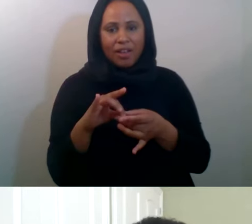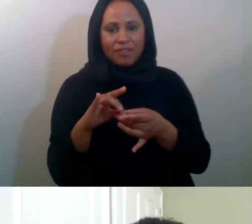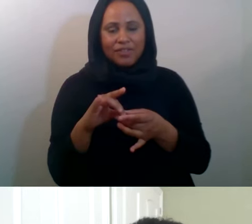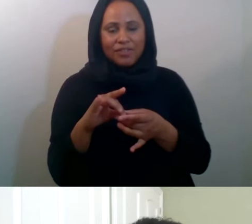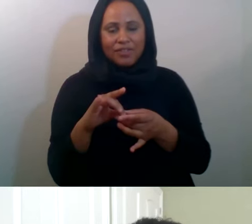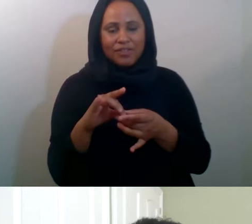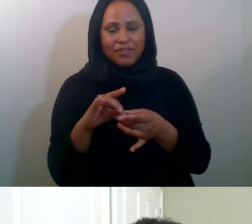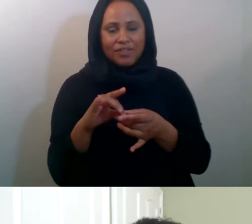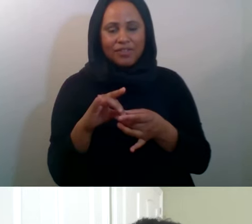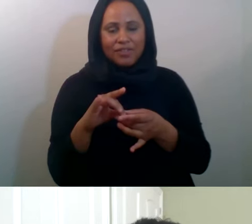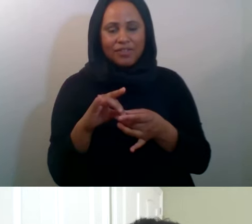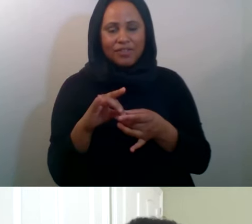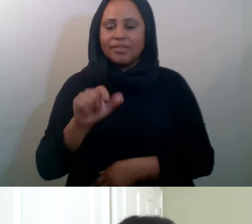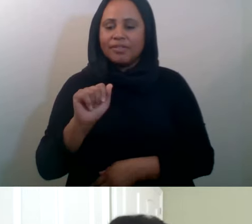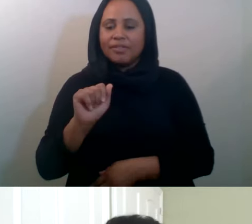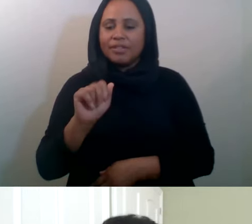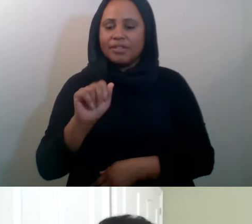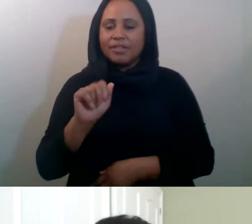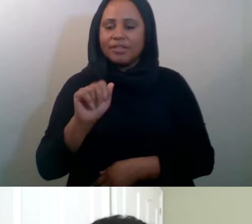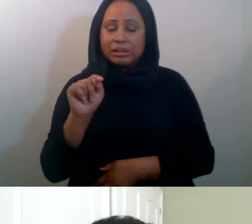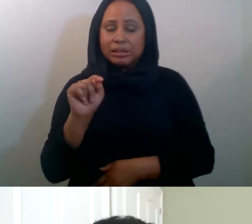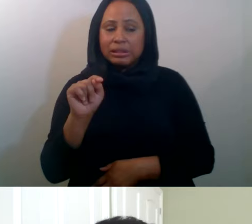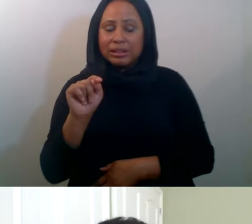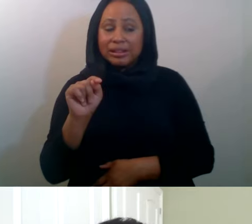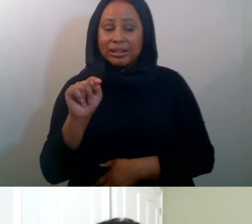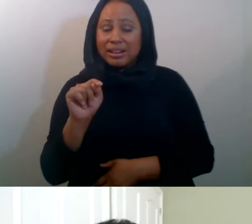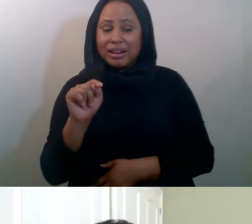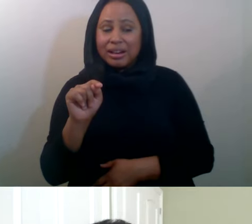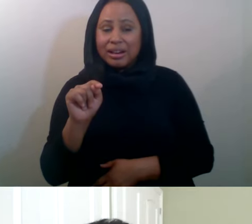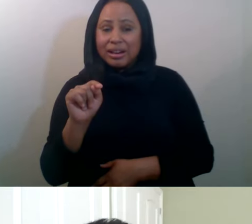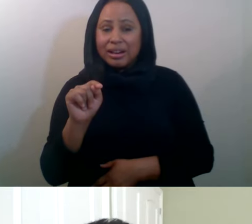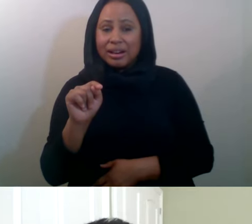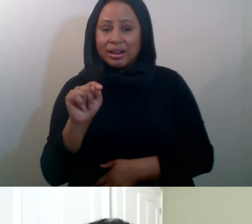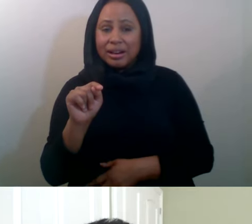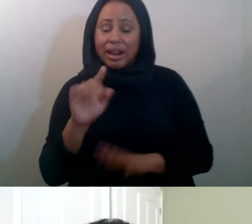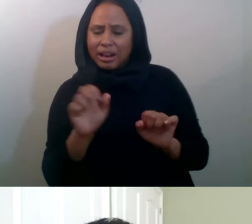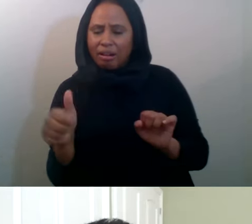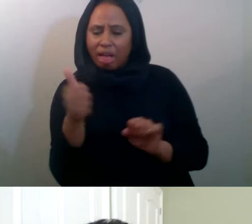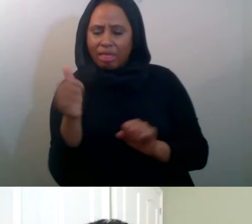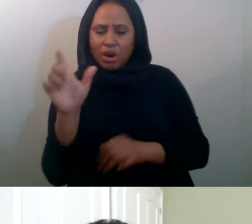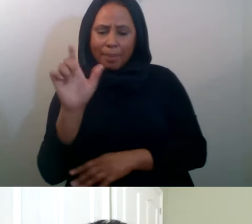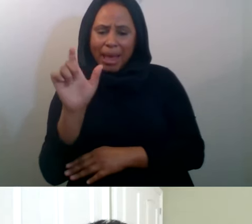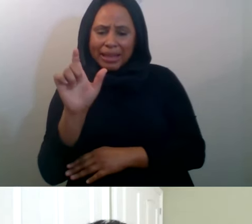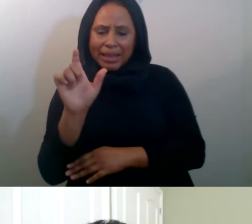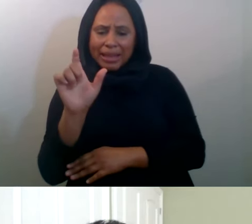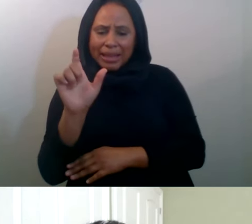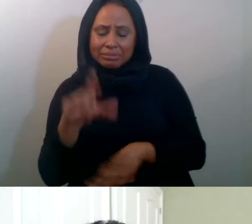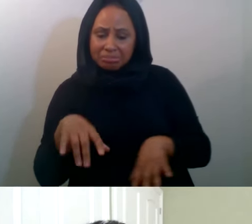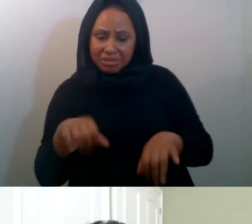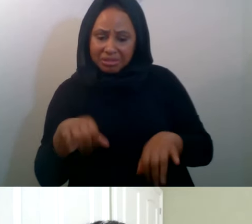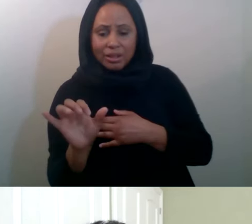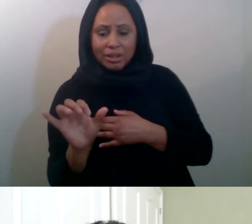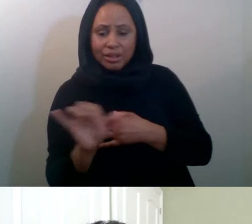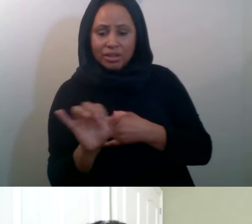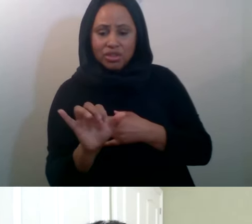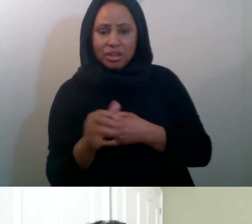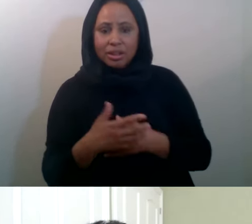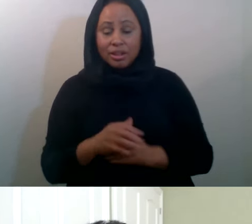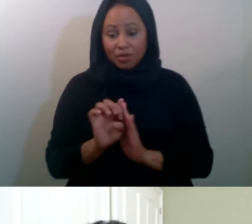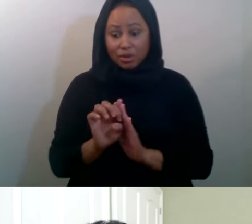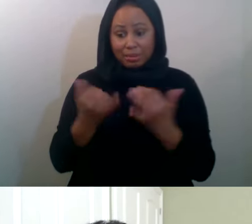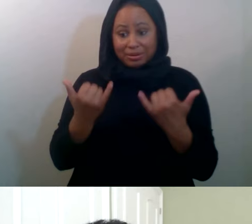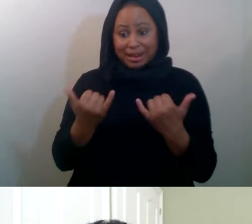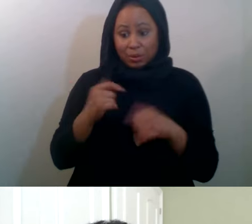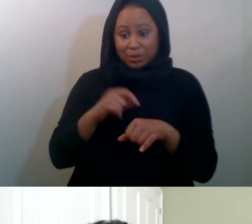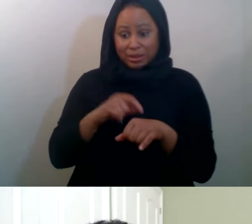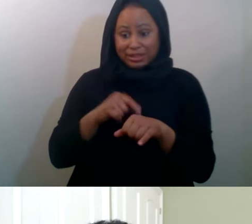Um, you know, is that, how can other MAS adopt that model? Because for example, you know, it's time for me to give my Zakat. I like to give it on the